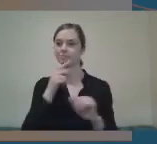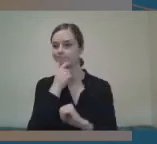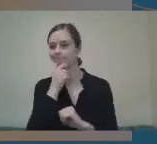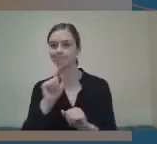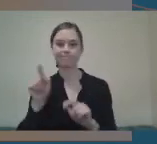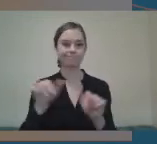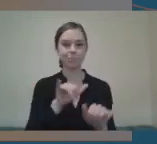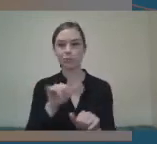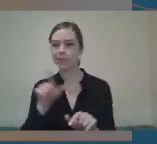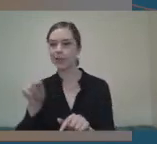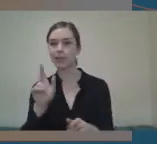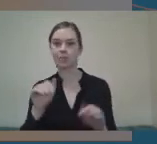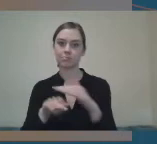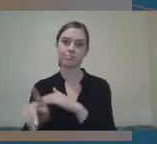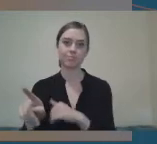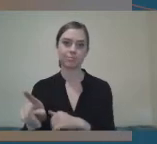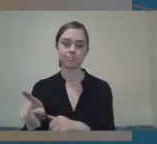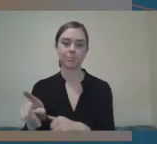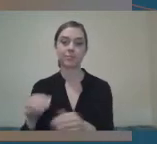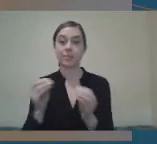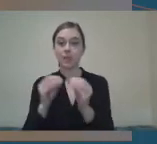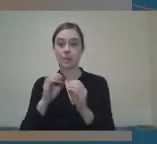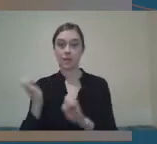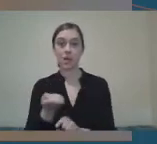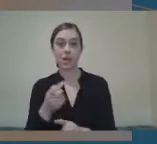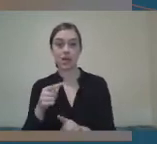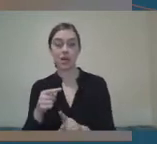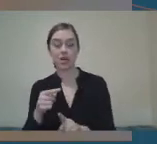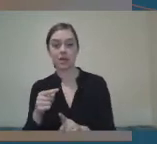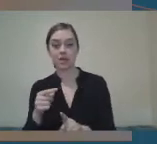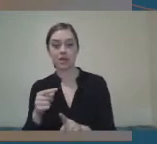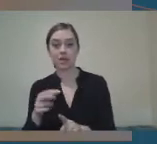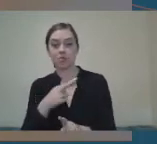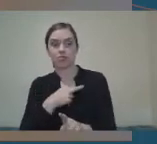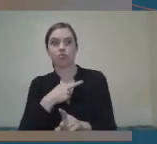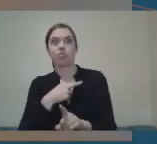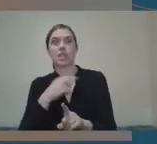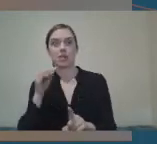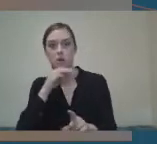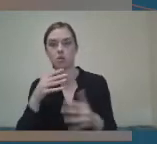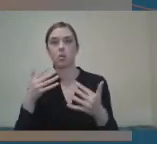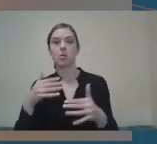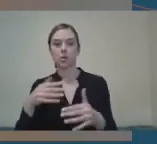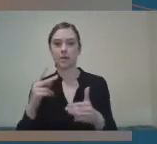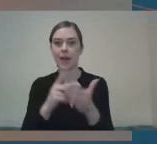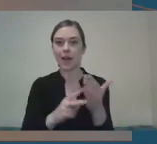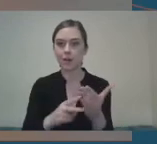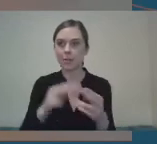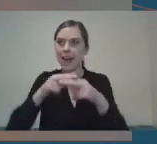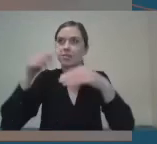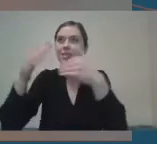it was mentioned earlier during the outdoors, the really, really important added value of being outdoors,